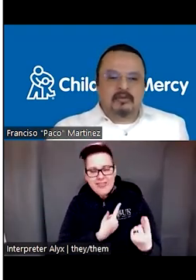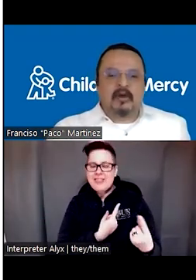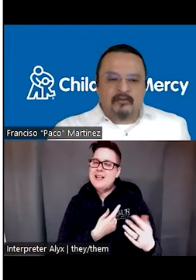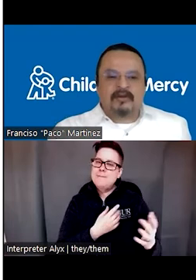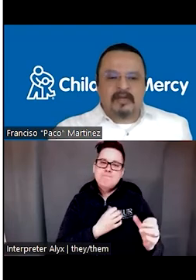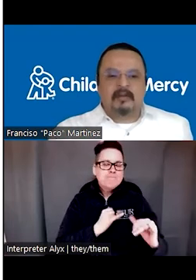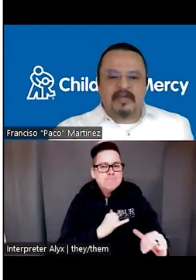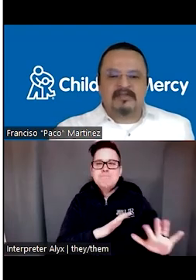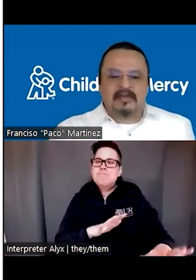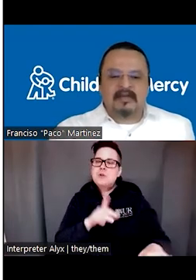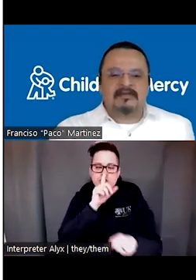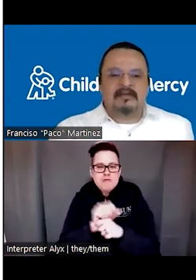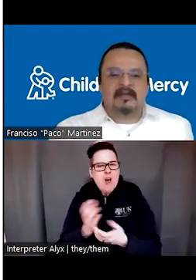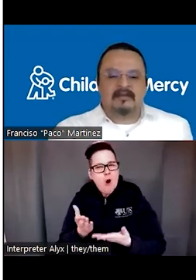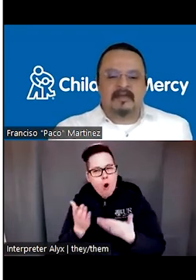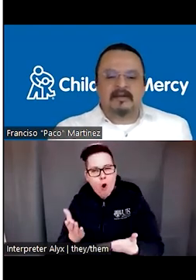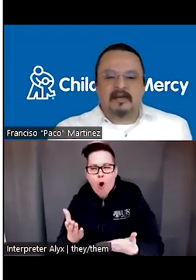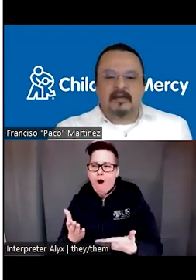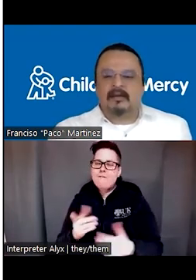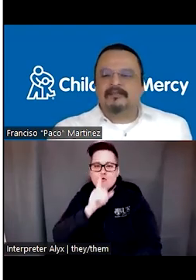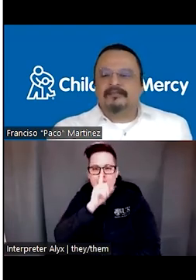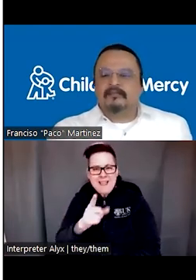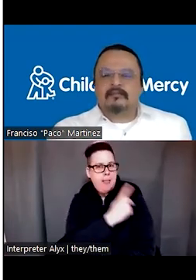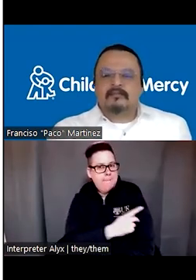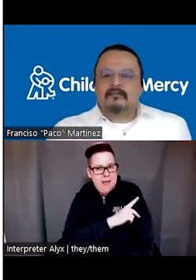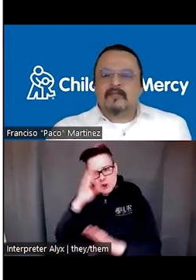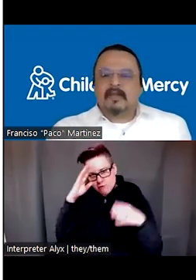to, to, to offer real patient care center care.